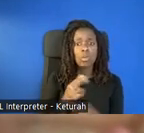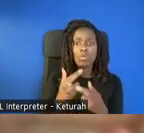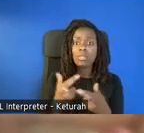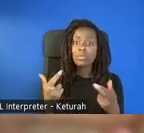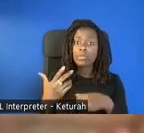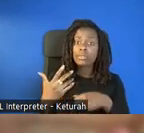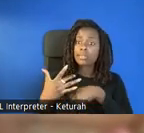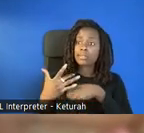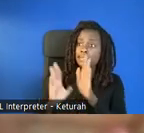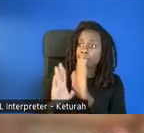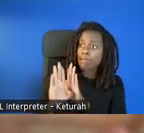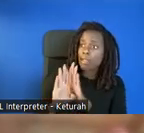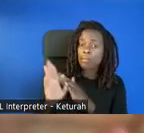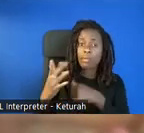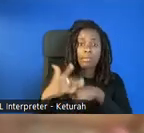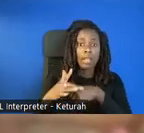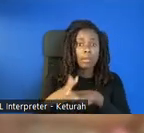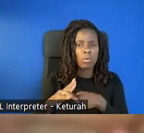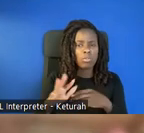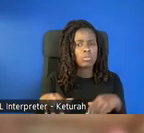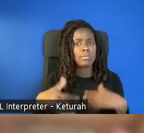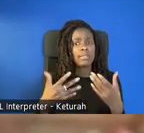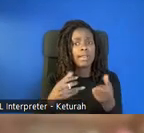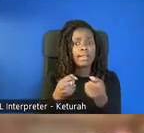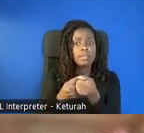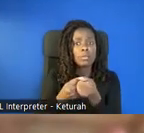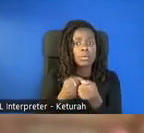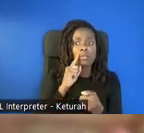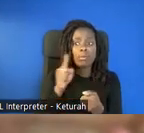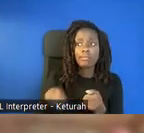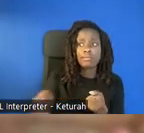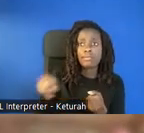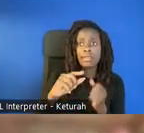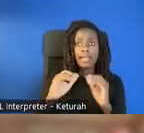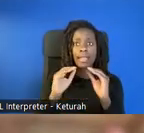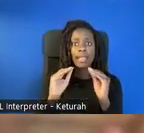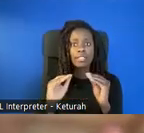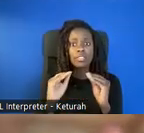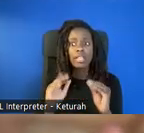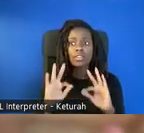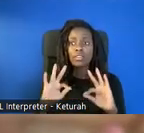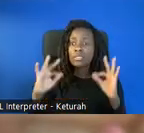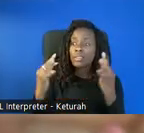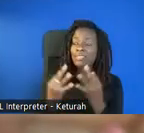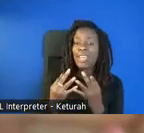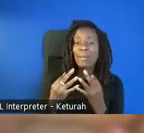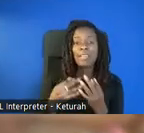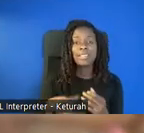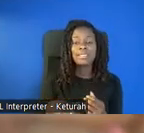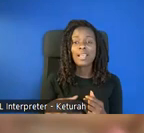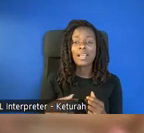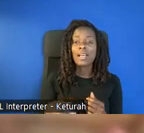we're really developing the knowledge that we're providing support. To educators, families, institutes of higher education